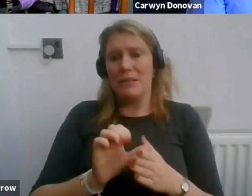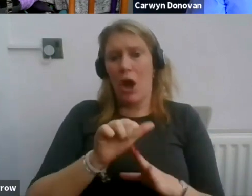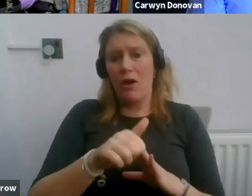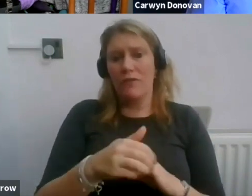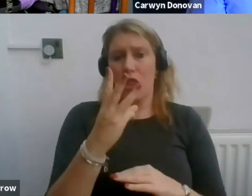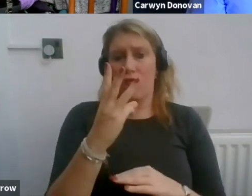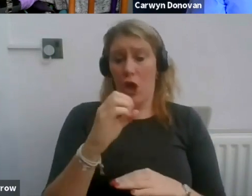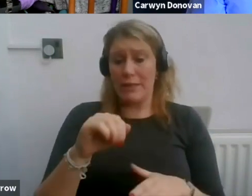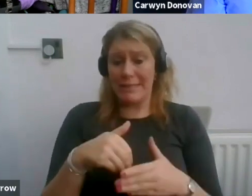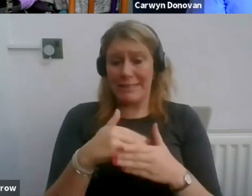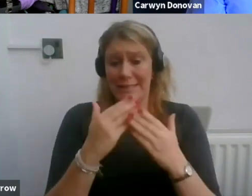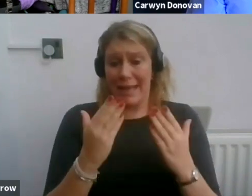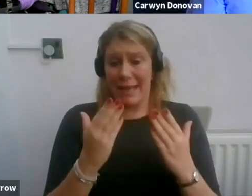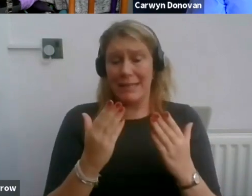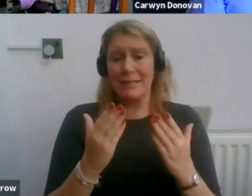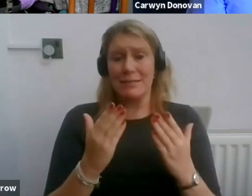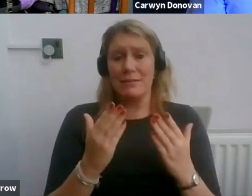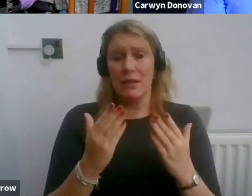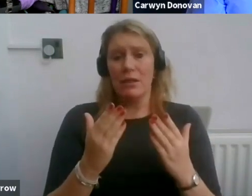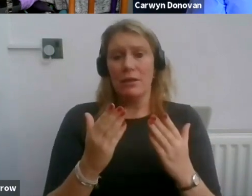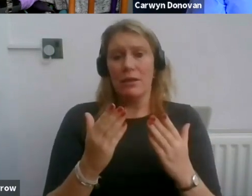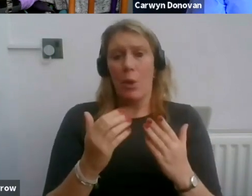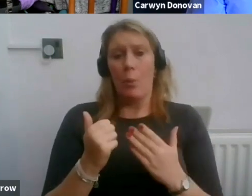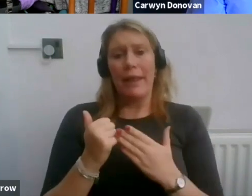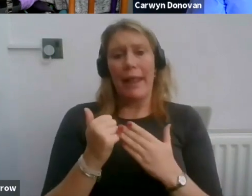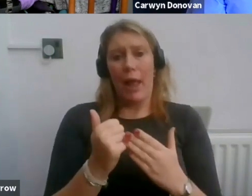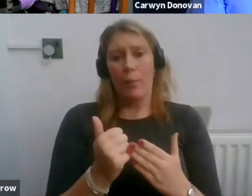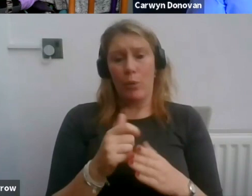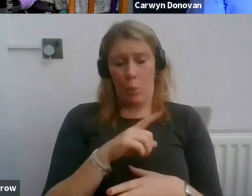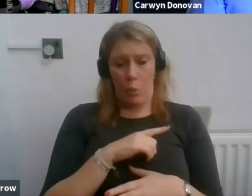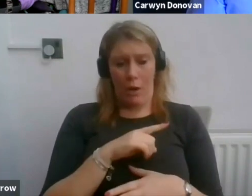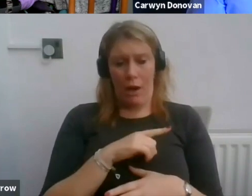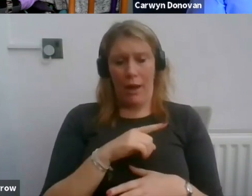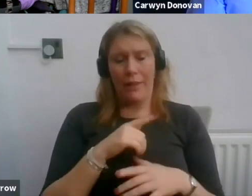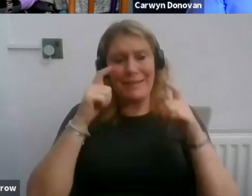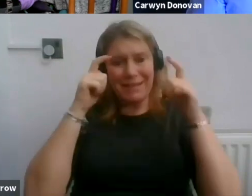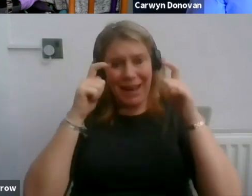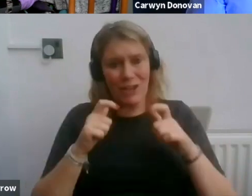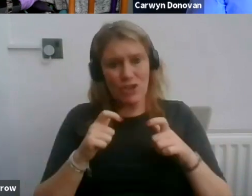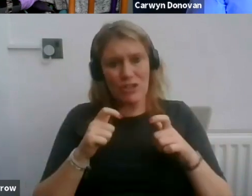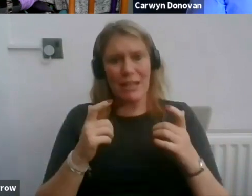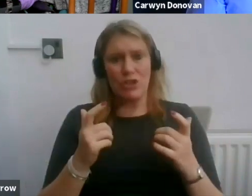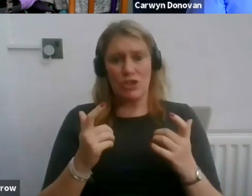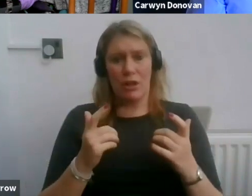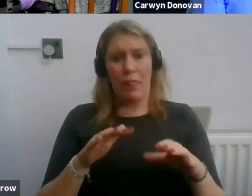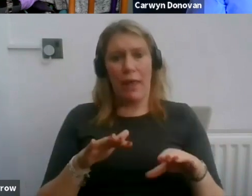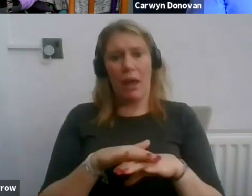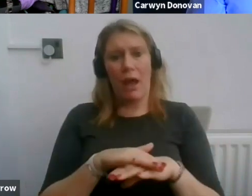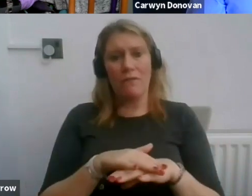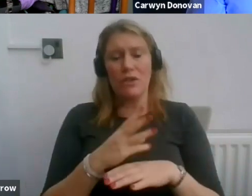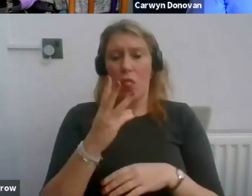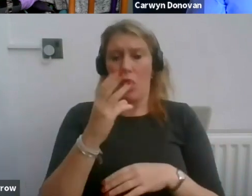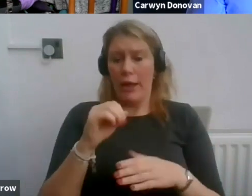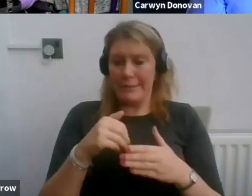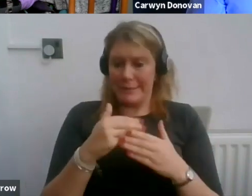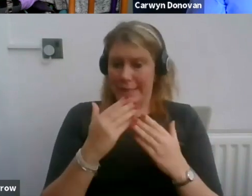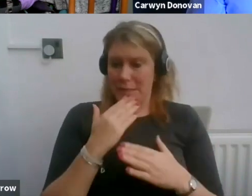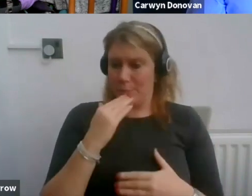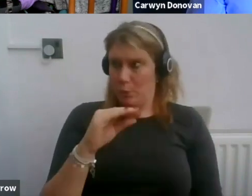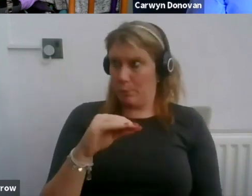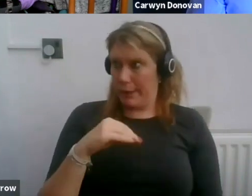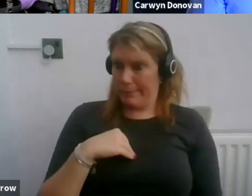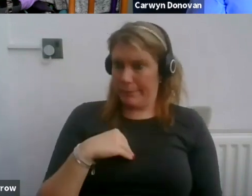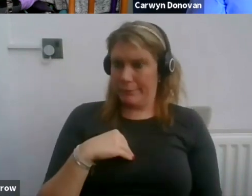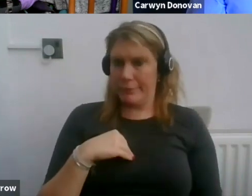are given legal, you know, there's legislation that comes into action. And providing, you know, that invoice,